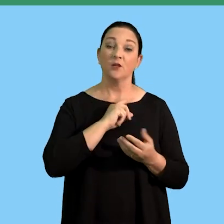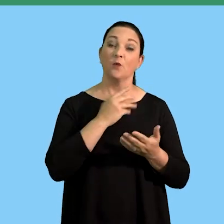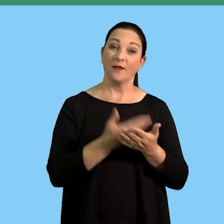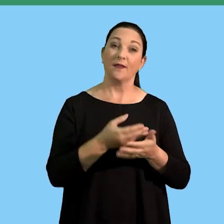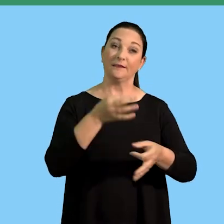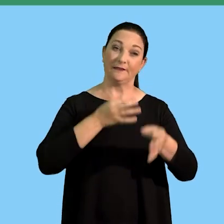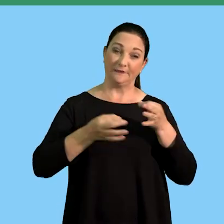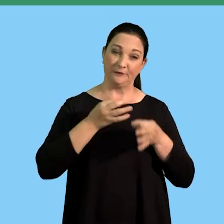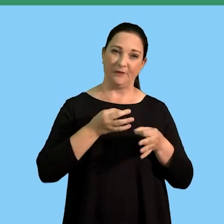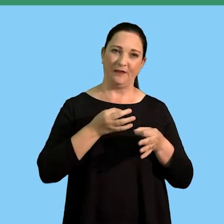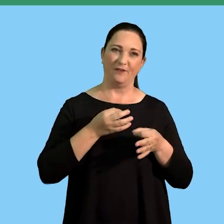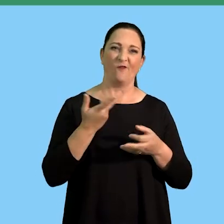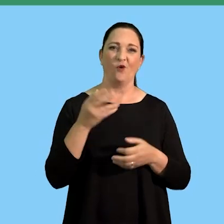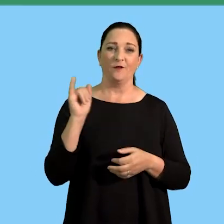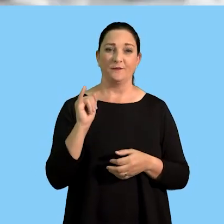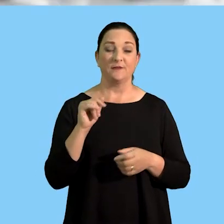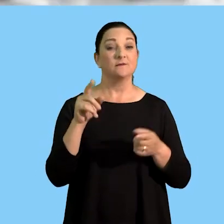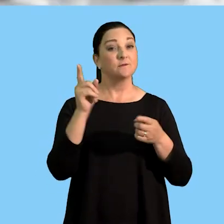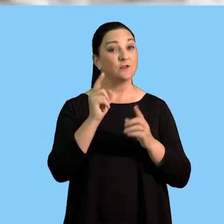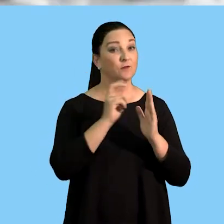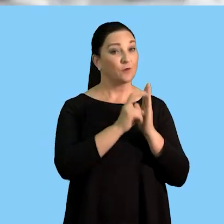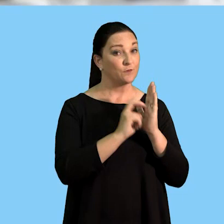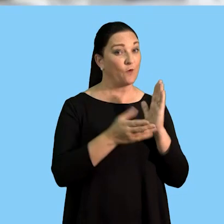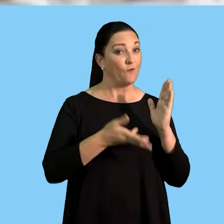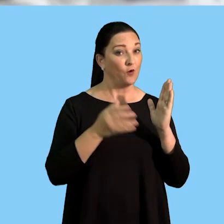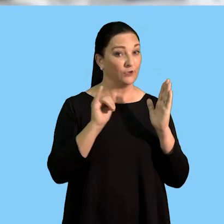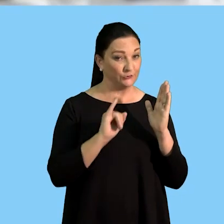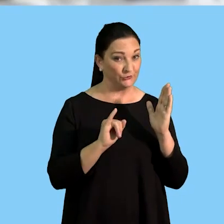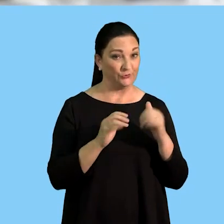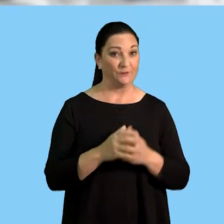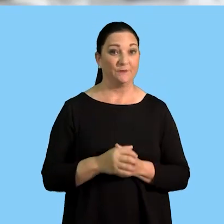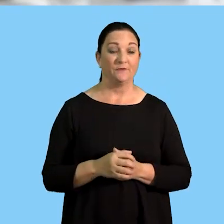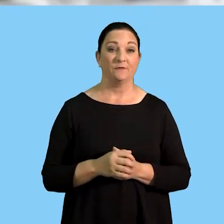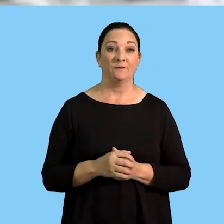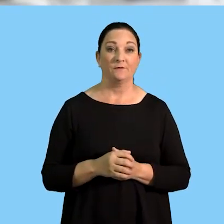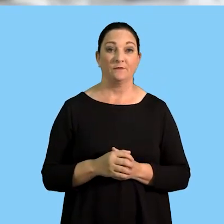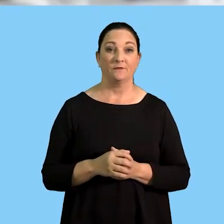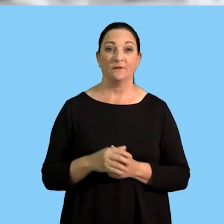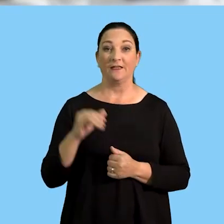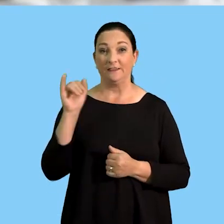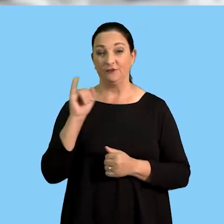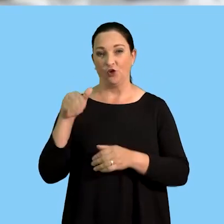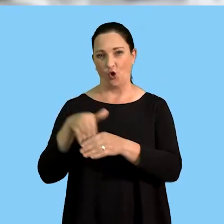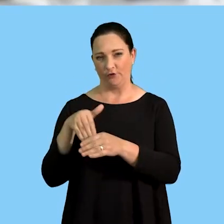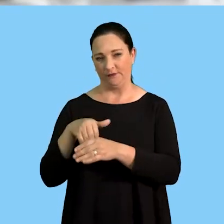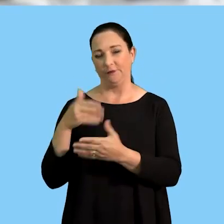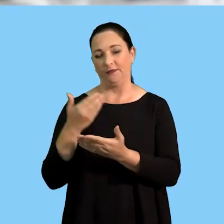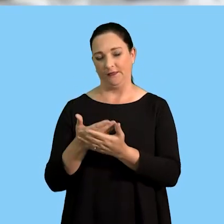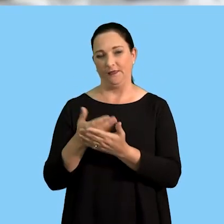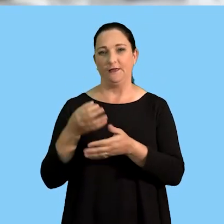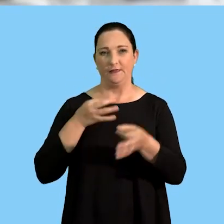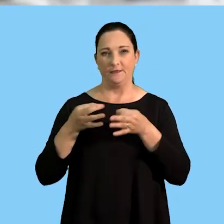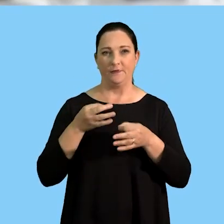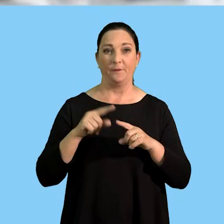under your insurance especially principles of insurance and insurance concepts